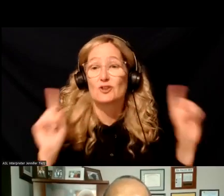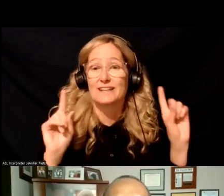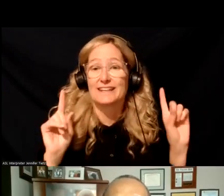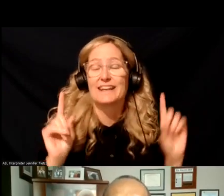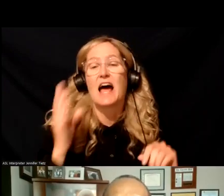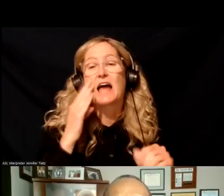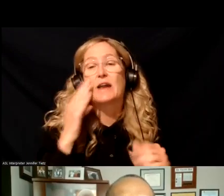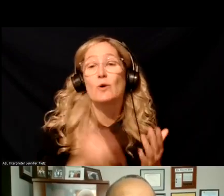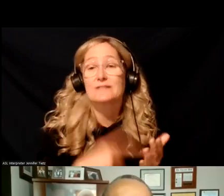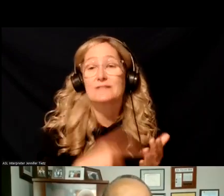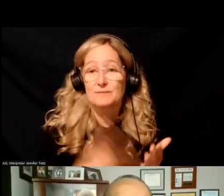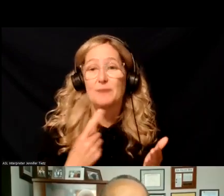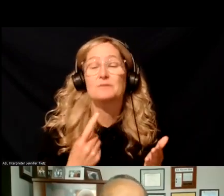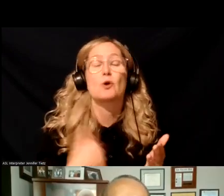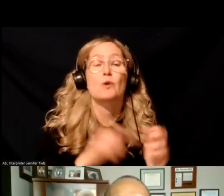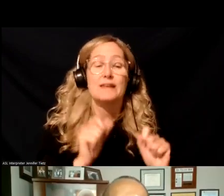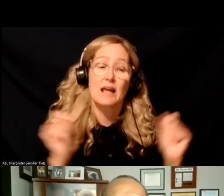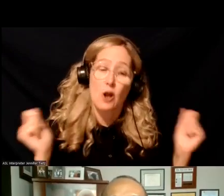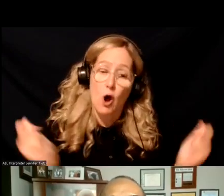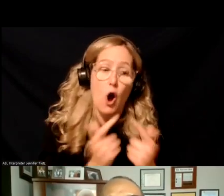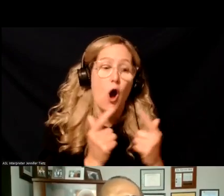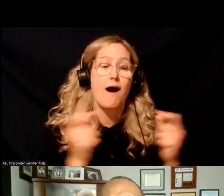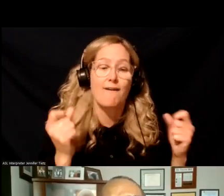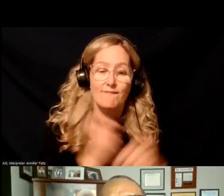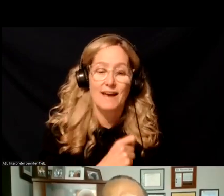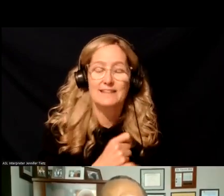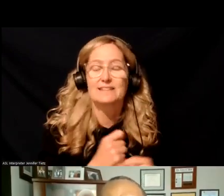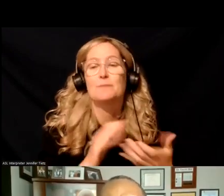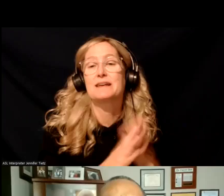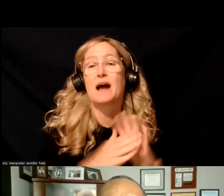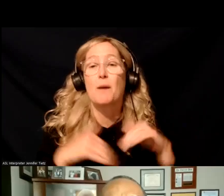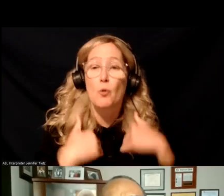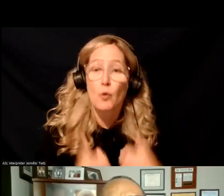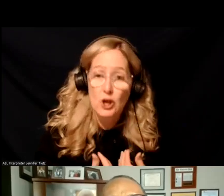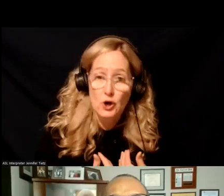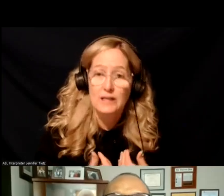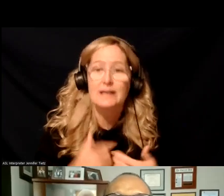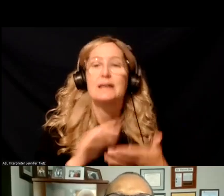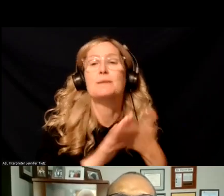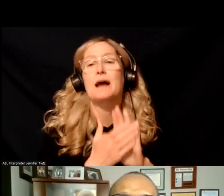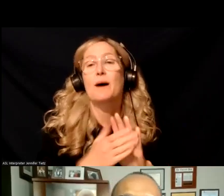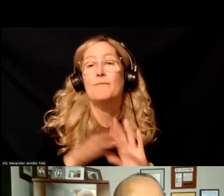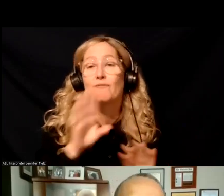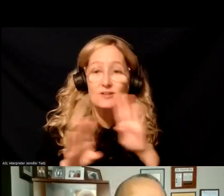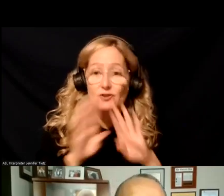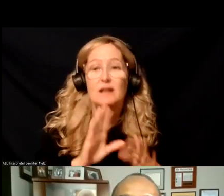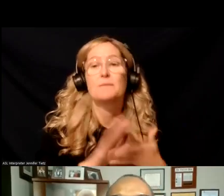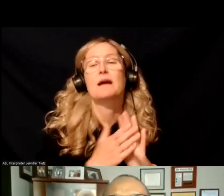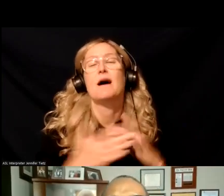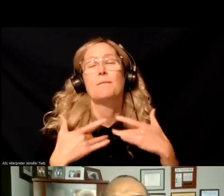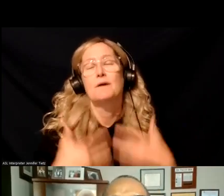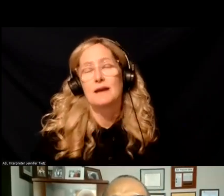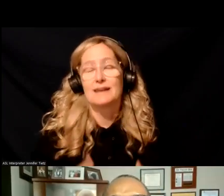sometimes we can all in this fight become weary. We can all become frustrated. We can all become discouraged, even